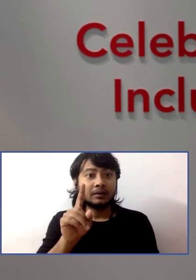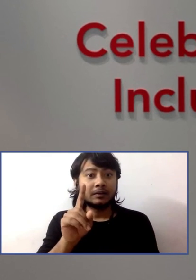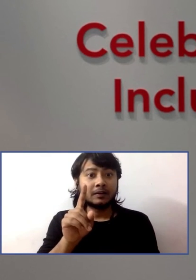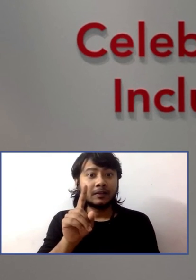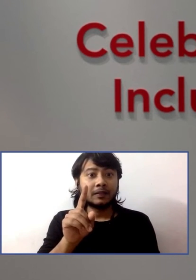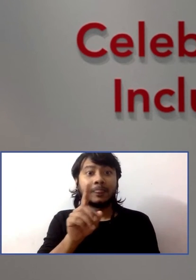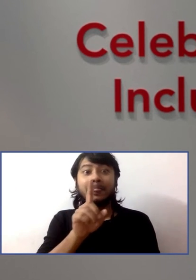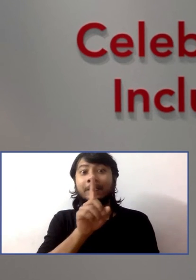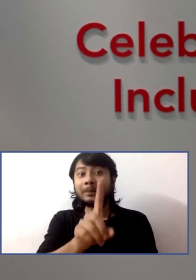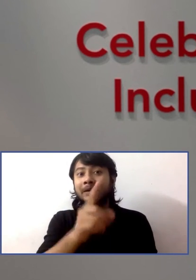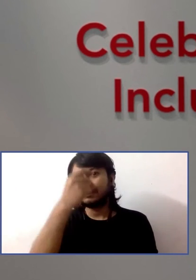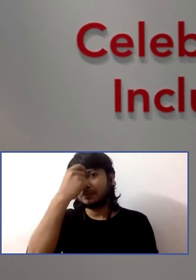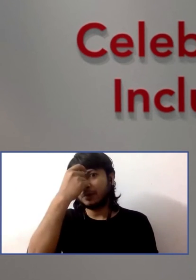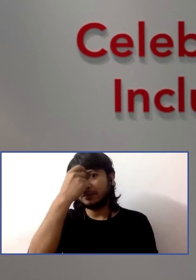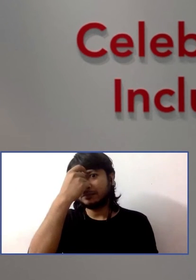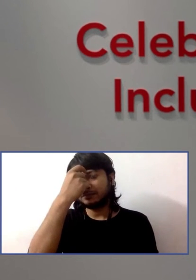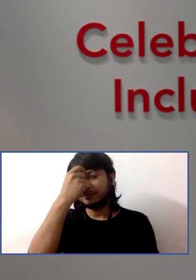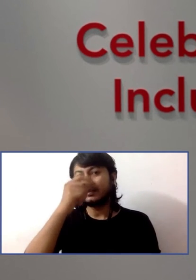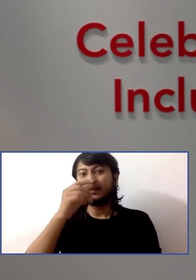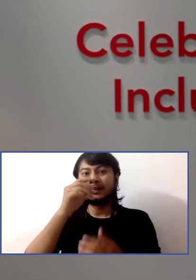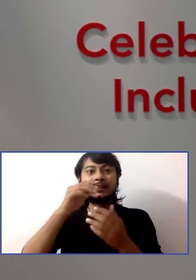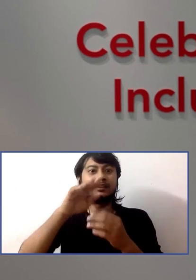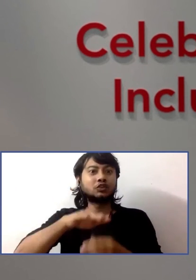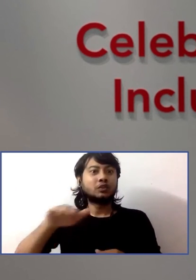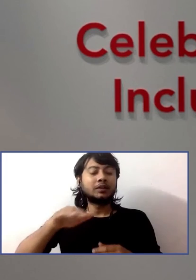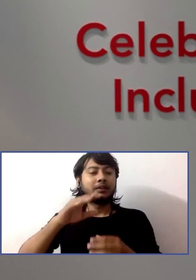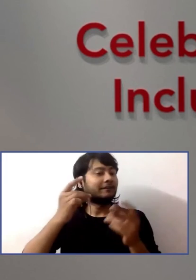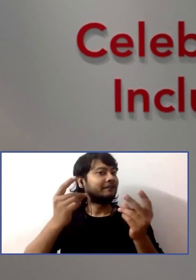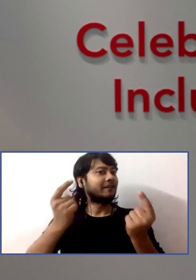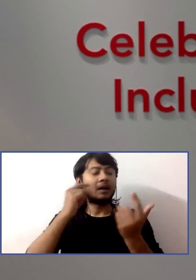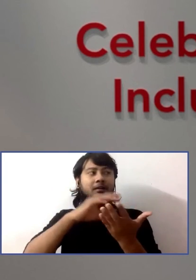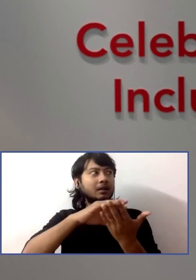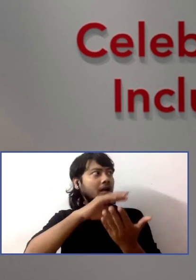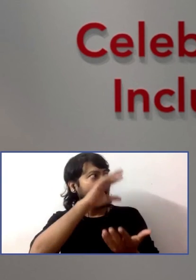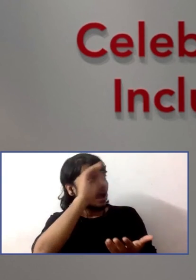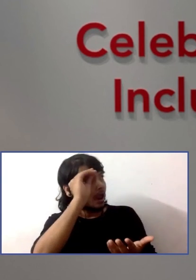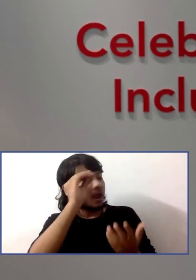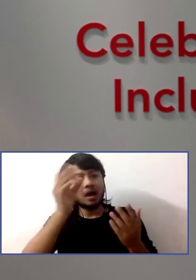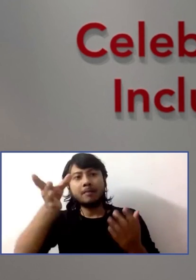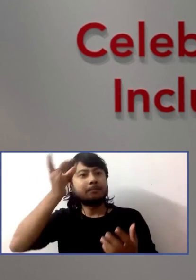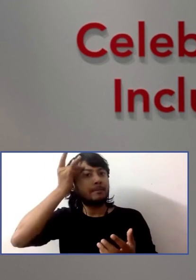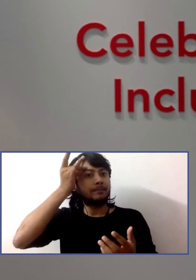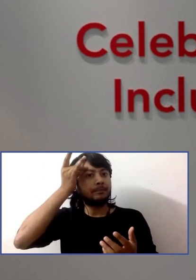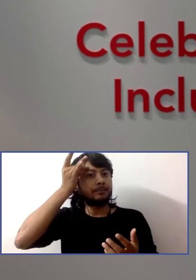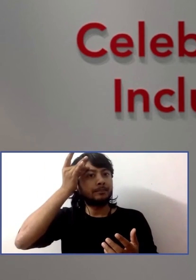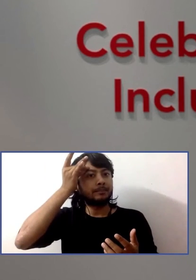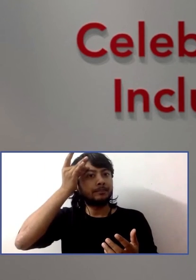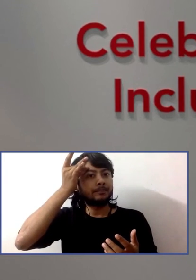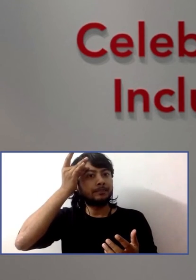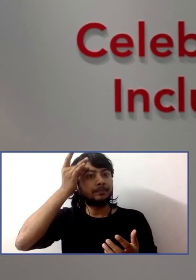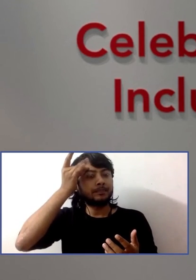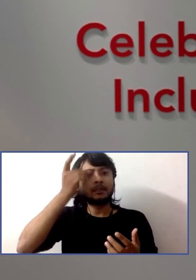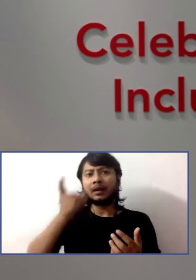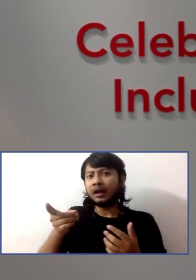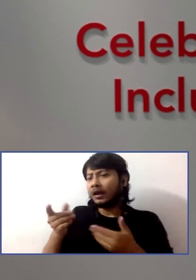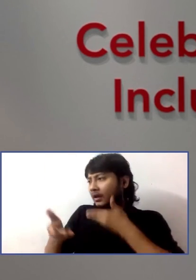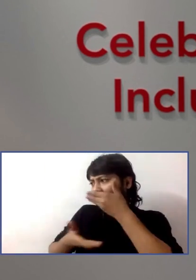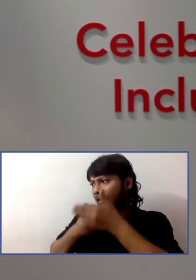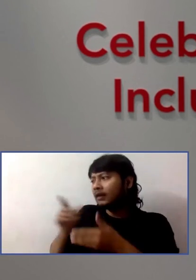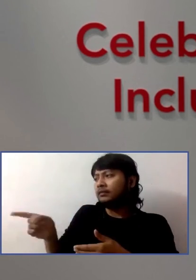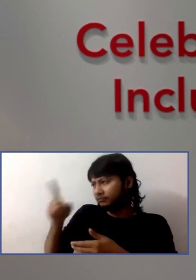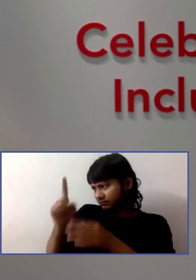what they're taught. And now, they're taught to answer the question. But in your mind, answer the question